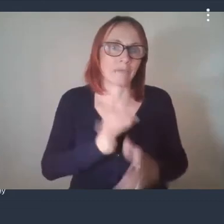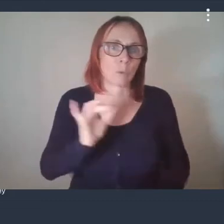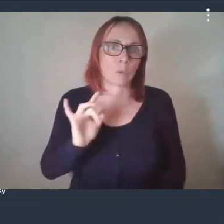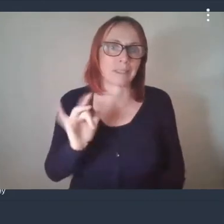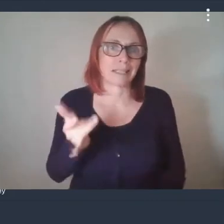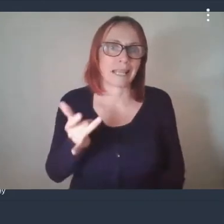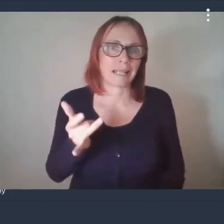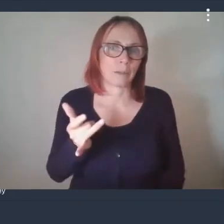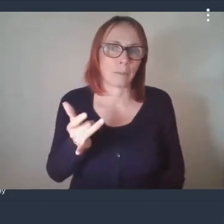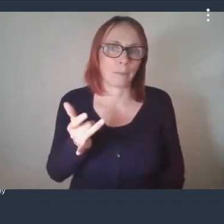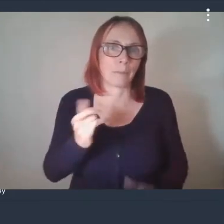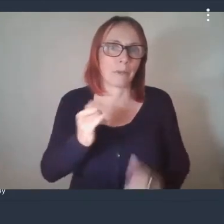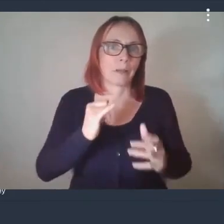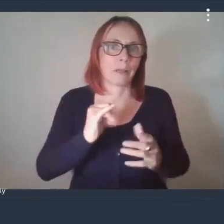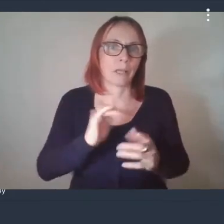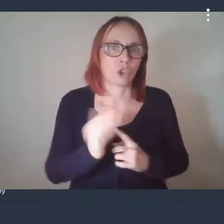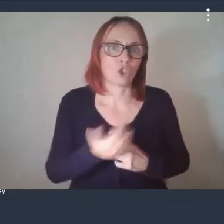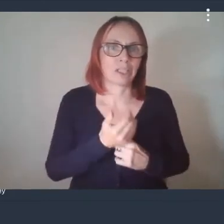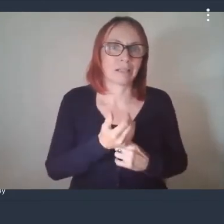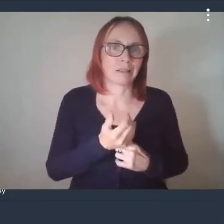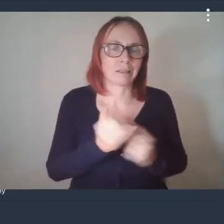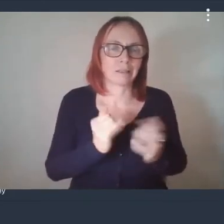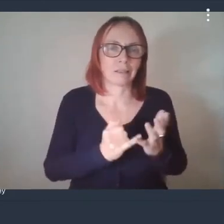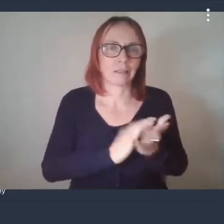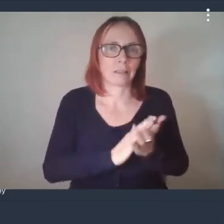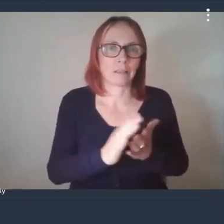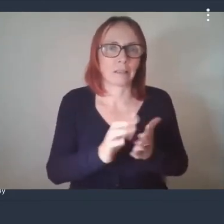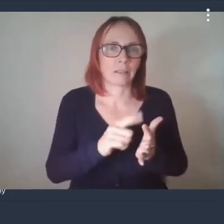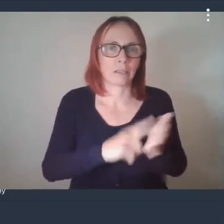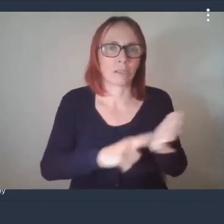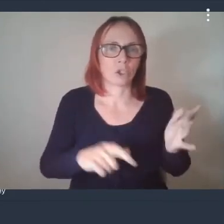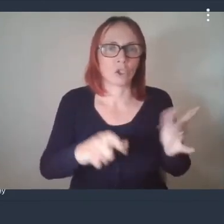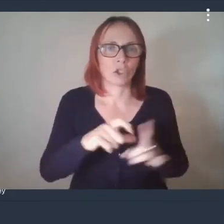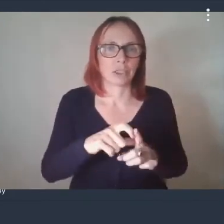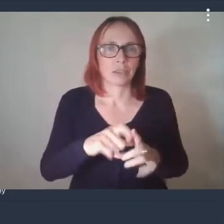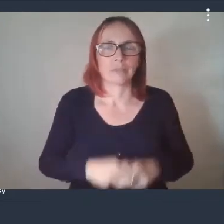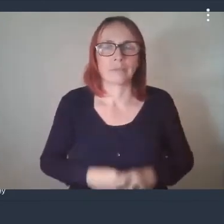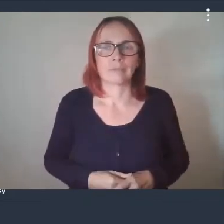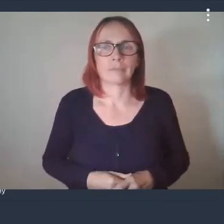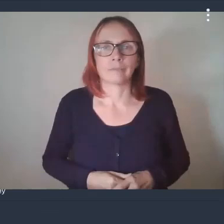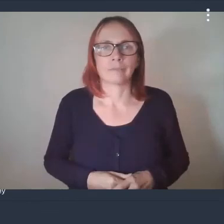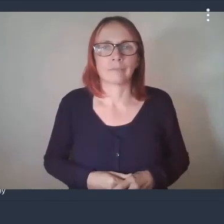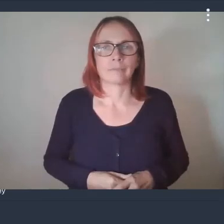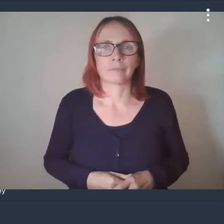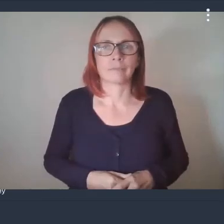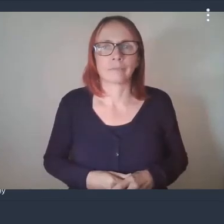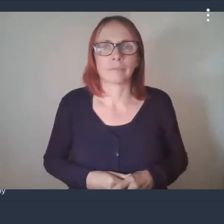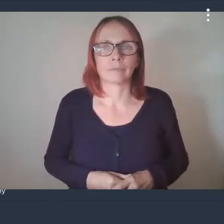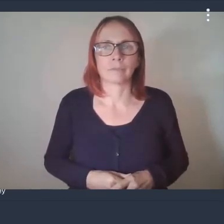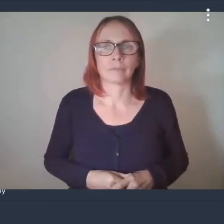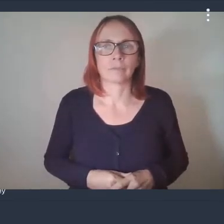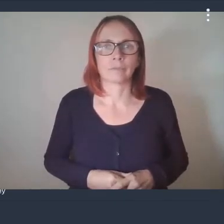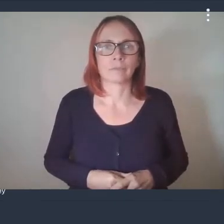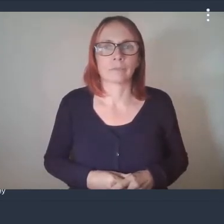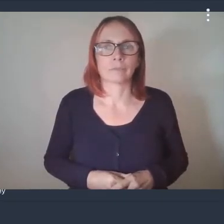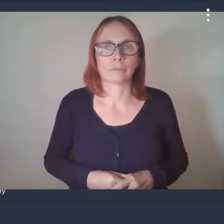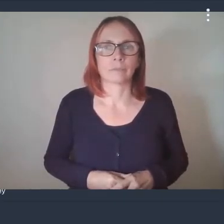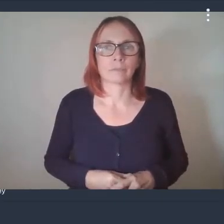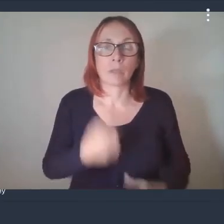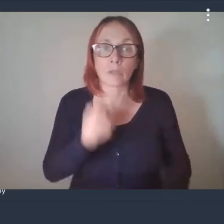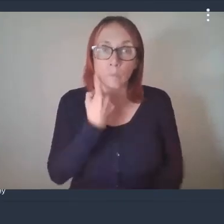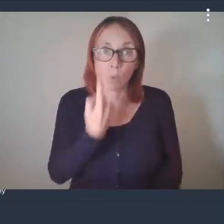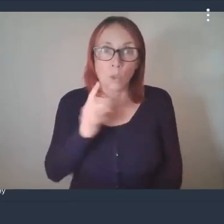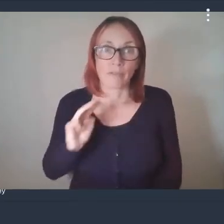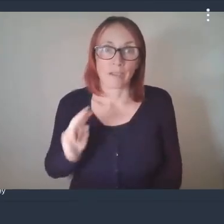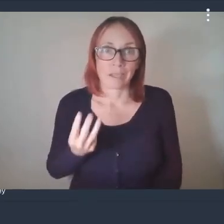a seda will be along for that interview and then one at three o'clock